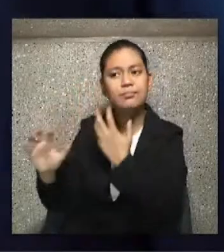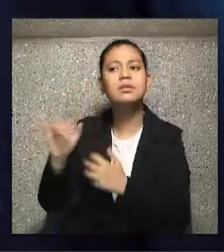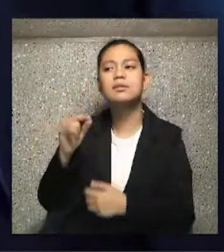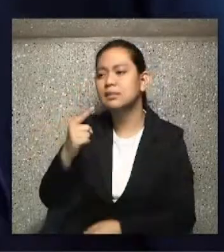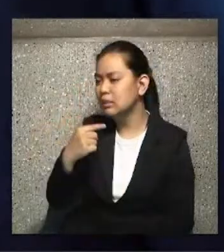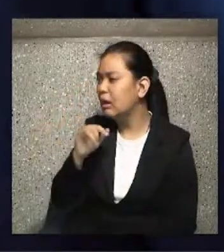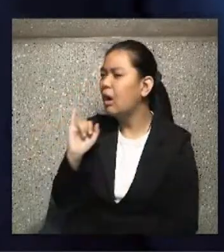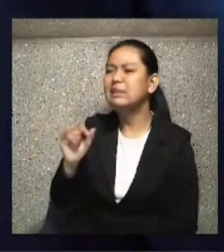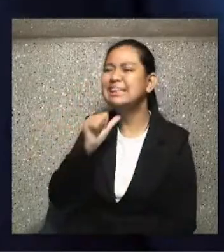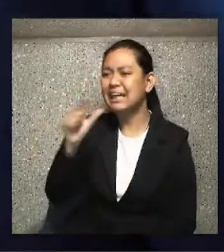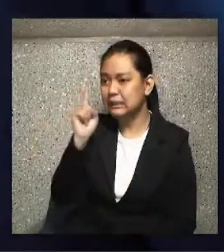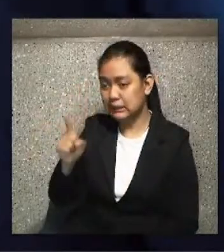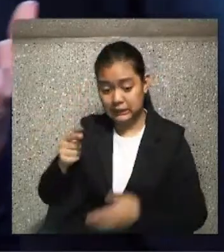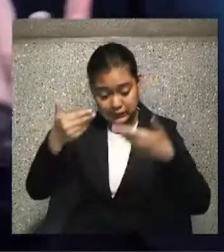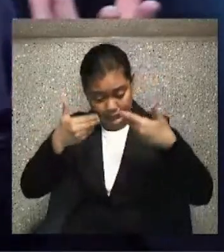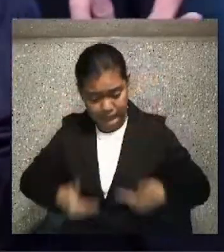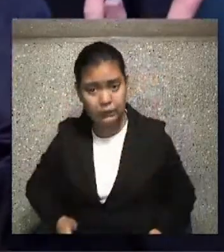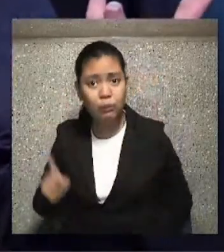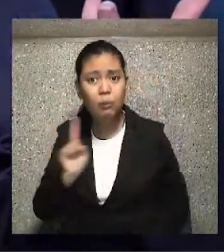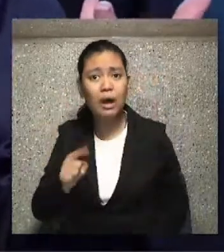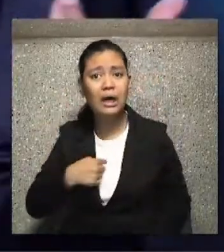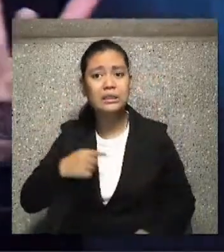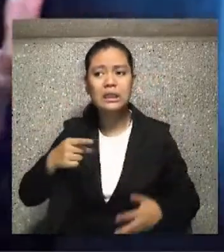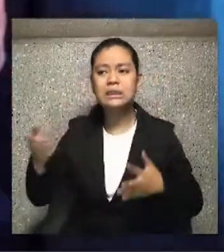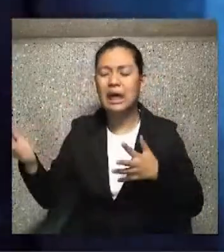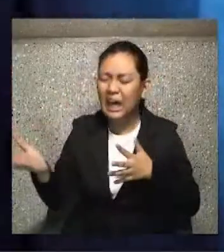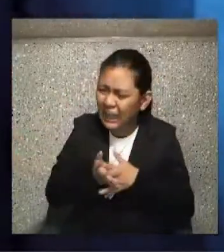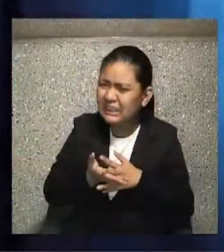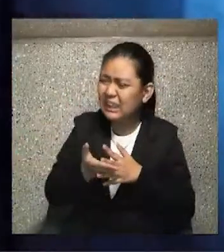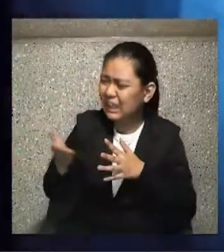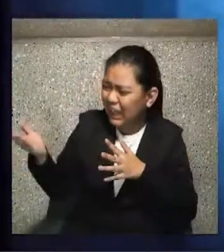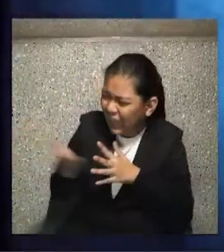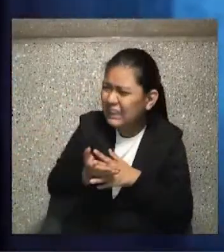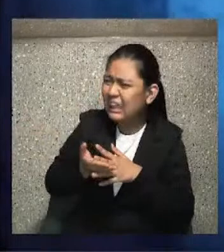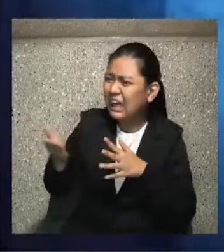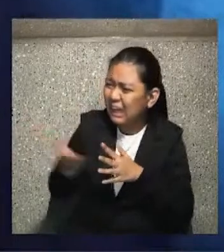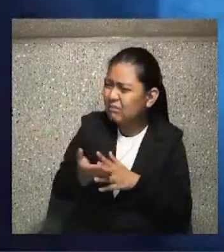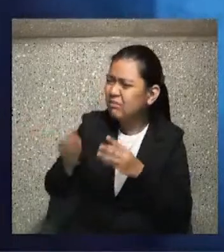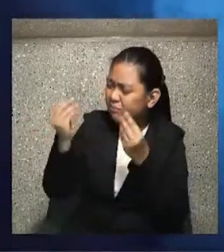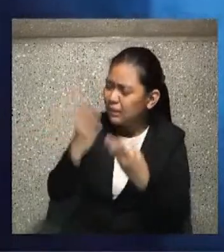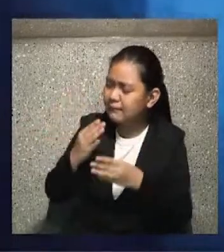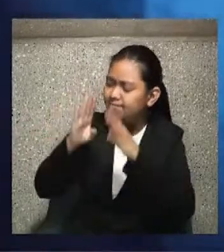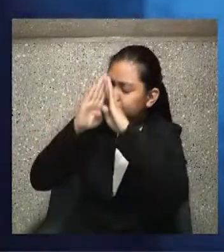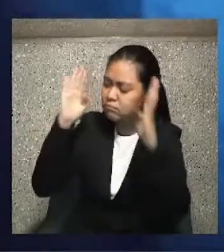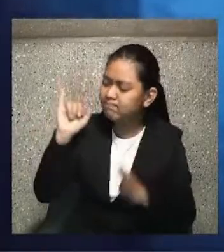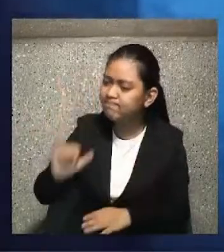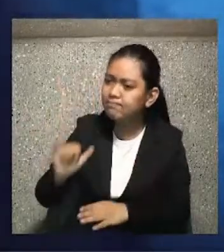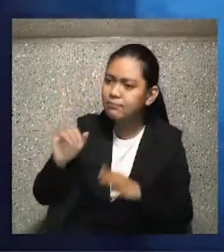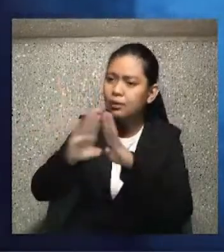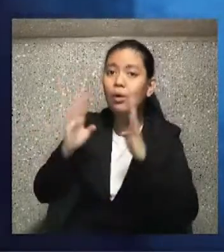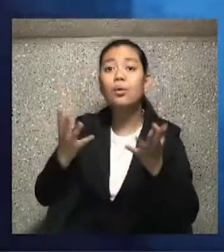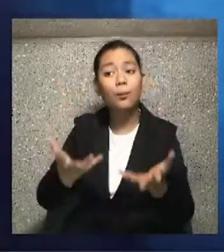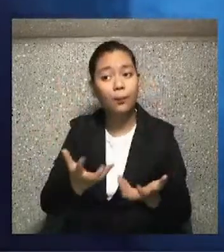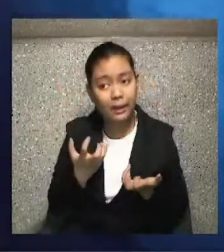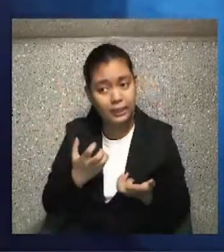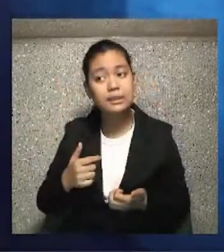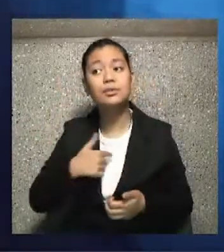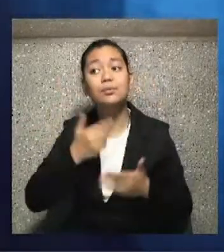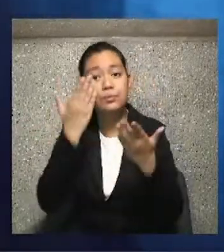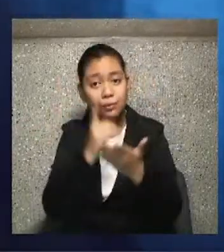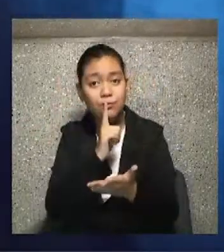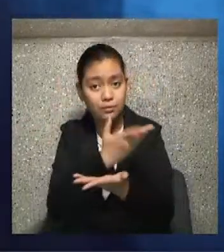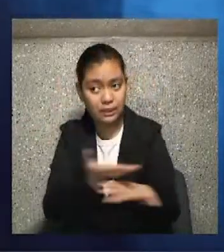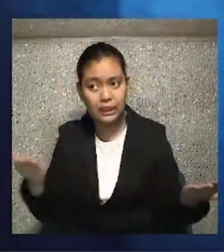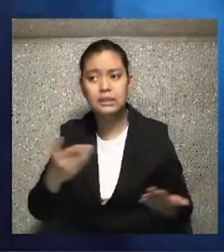our humanness and sinfulness get in the way of what our Lord wants to do with you. And he wants you very simply